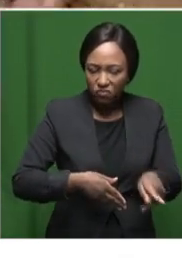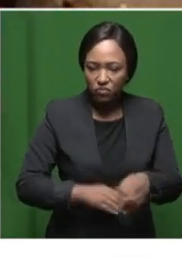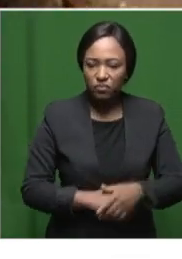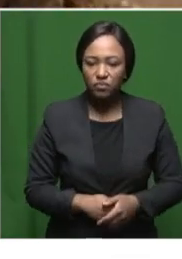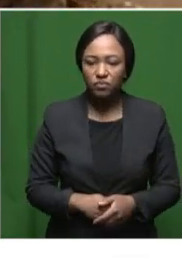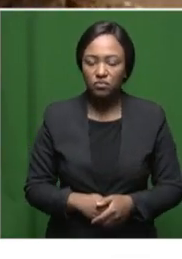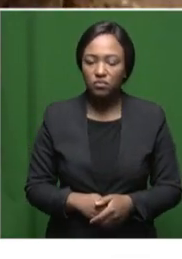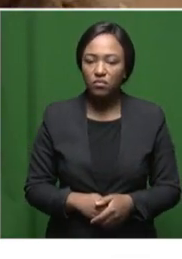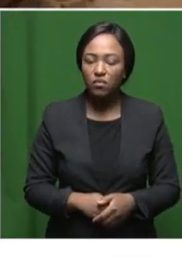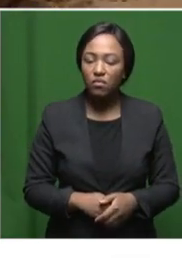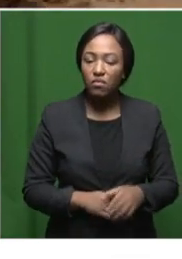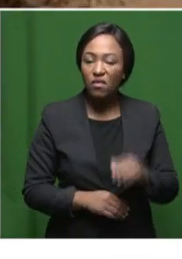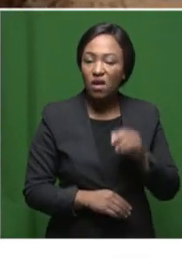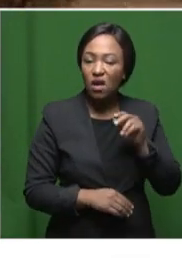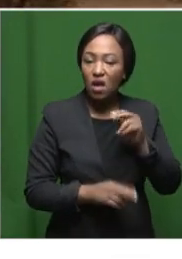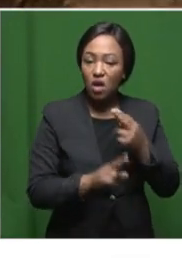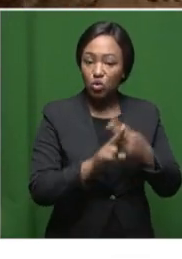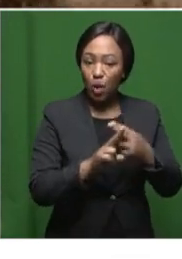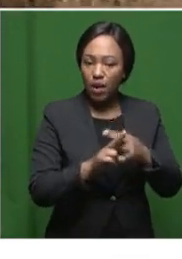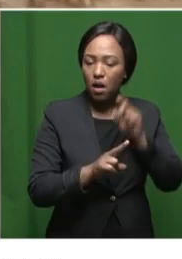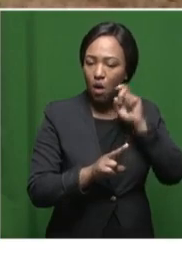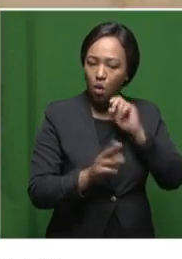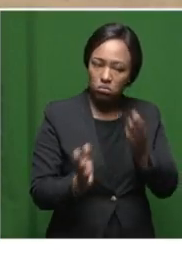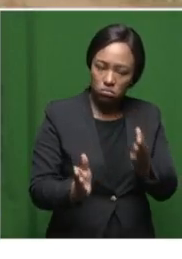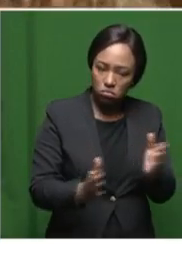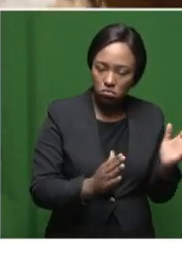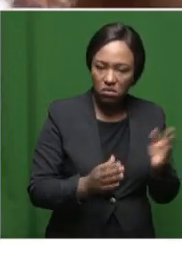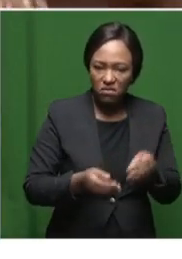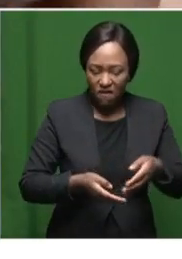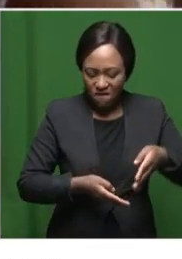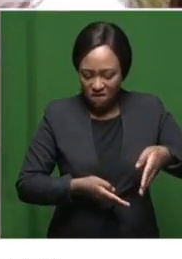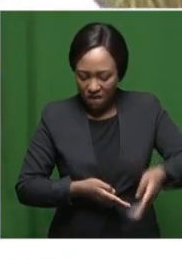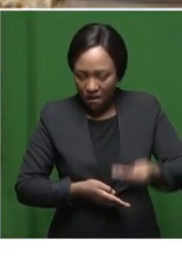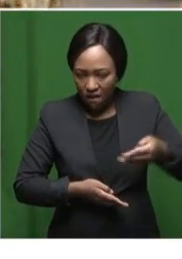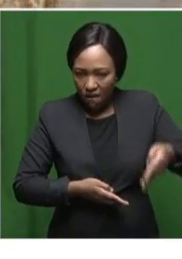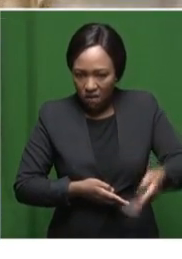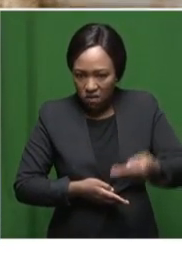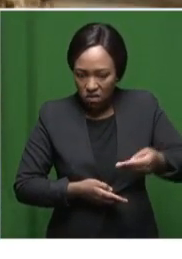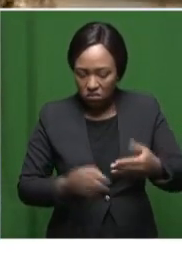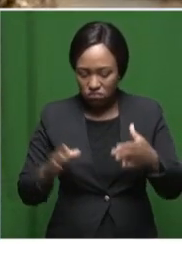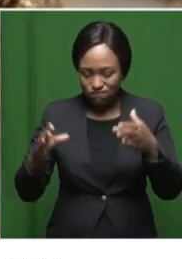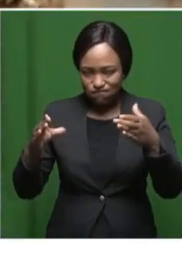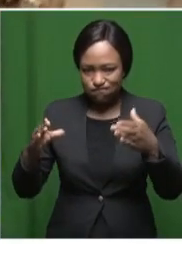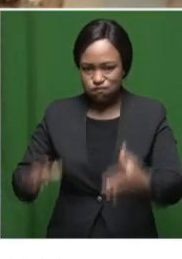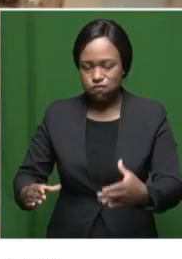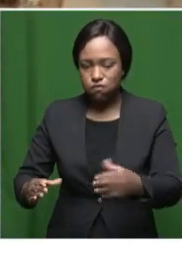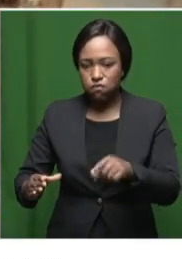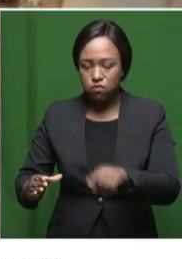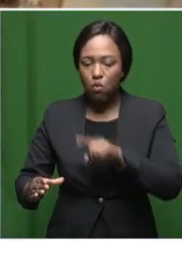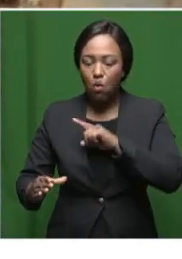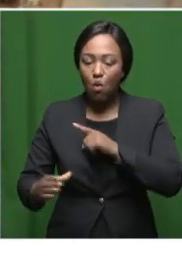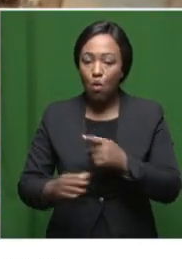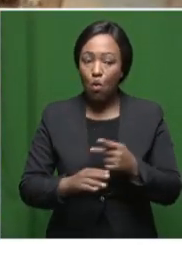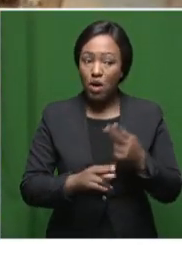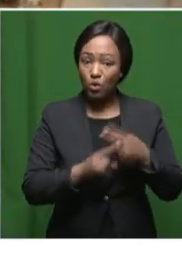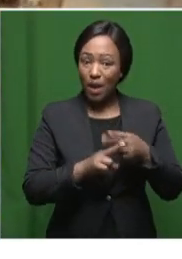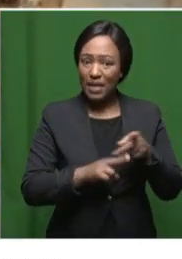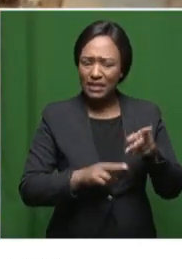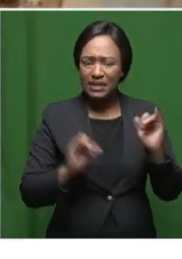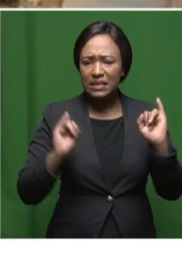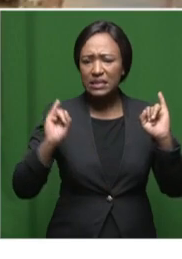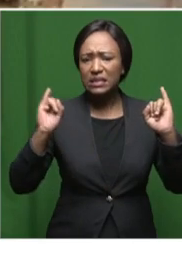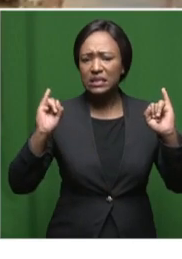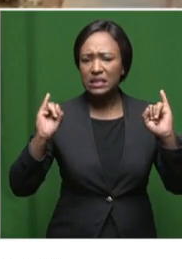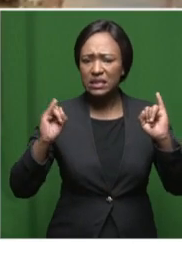removed his bucket toilet and is attempting to install a pit latrine. He says bucket toilets are a hazard